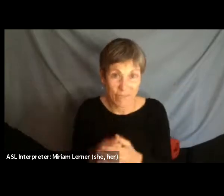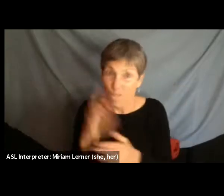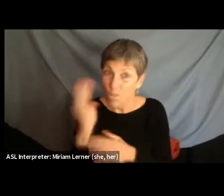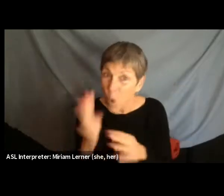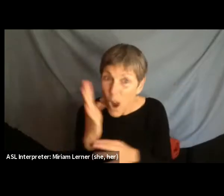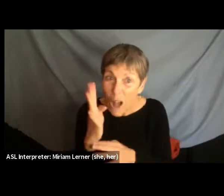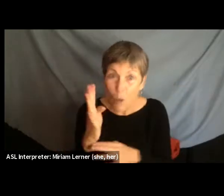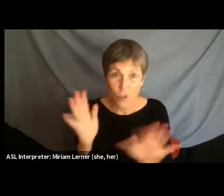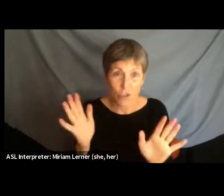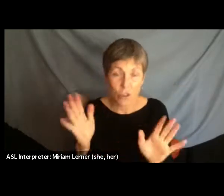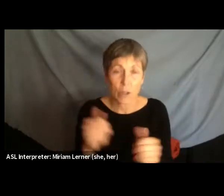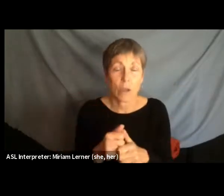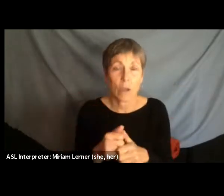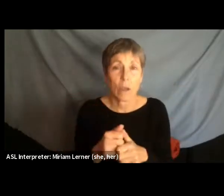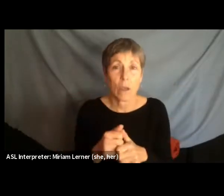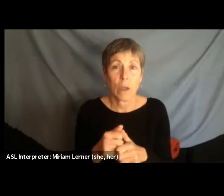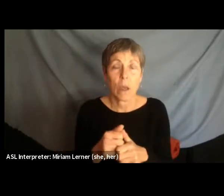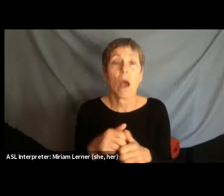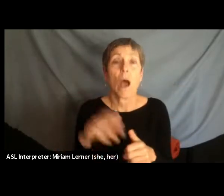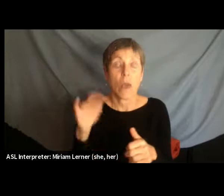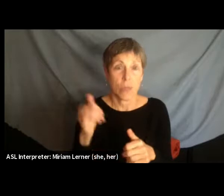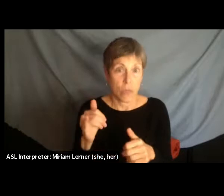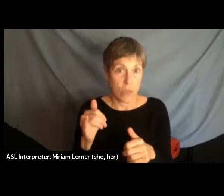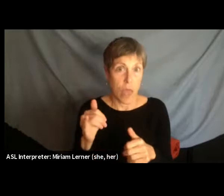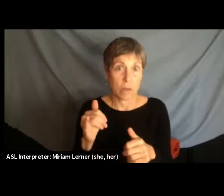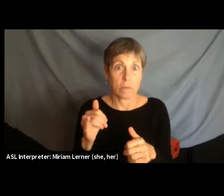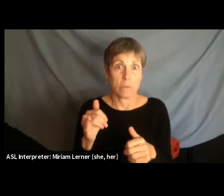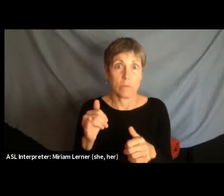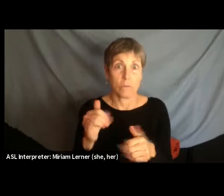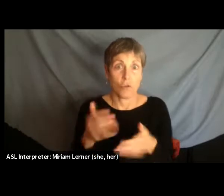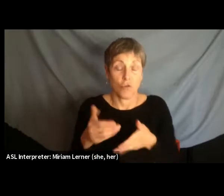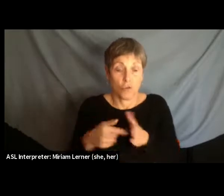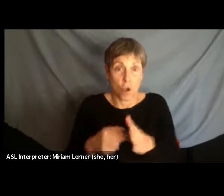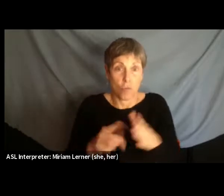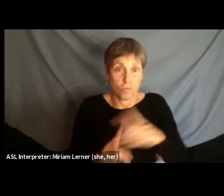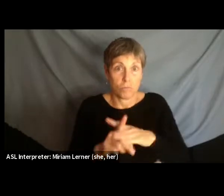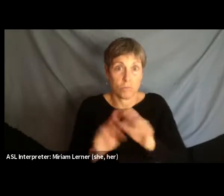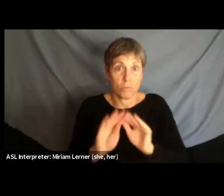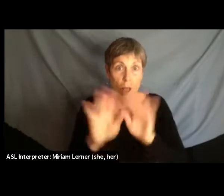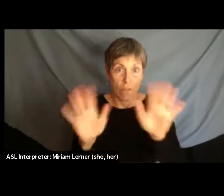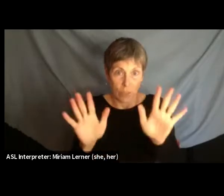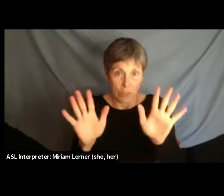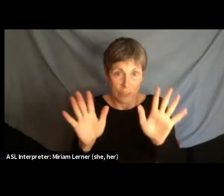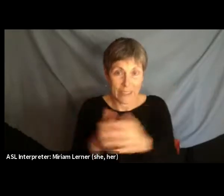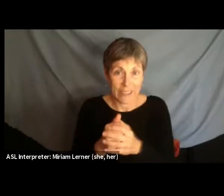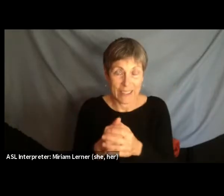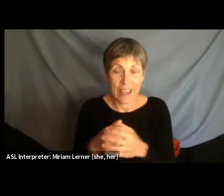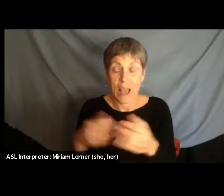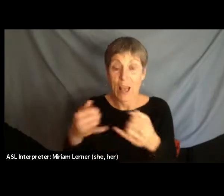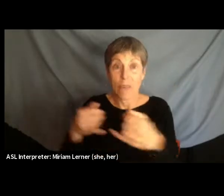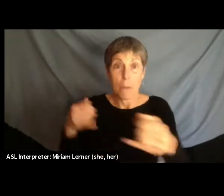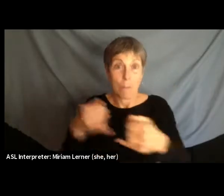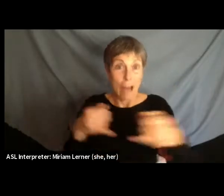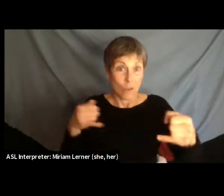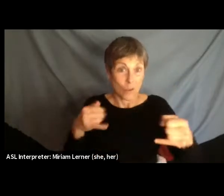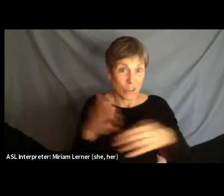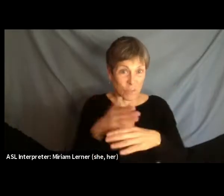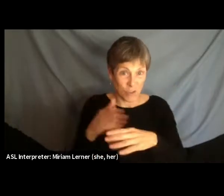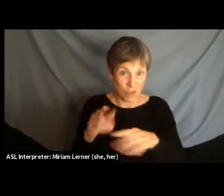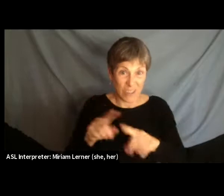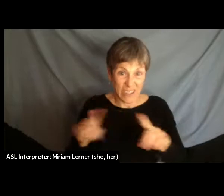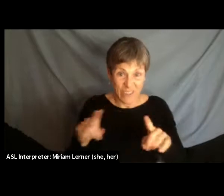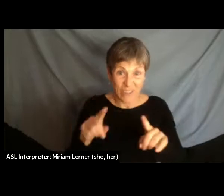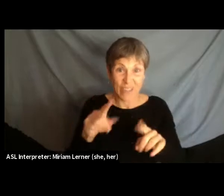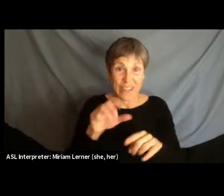what became visible as a result of this is that internal state boundaries in India can act as